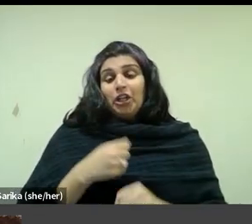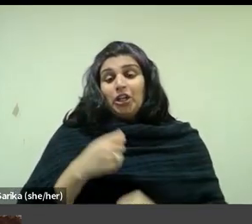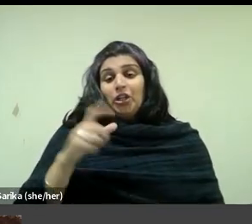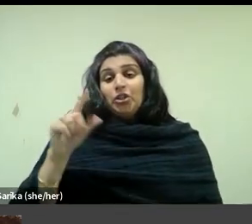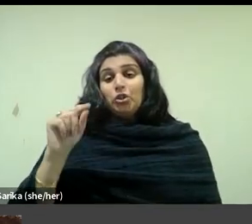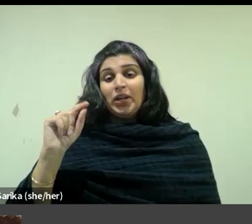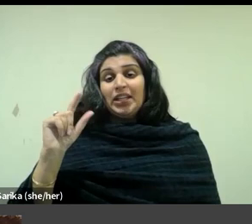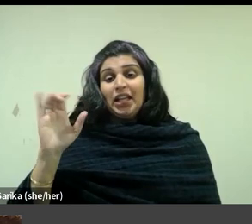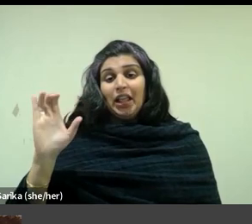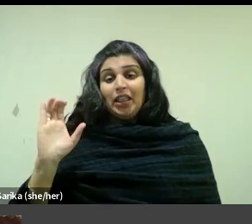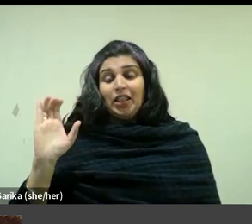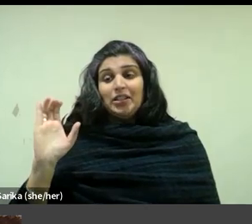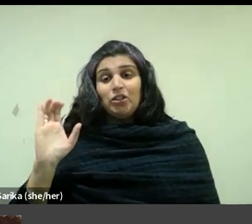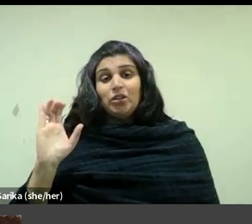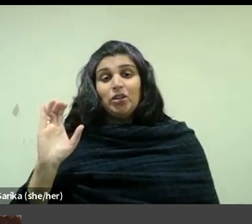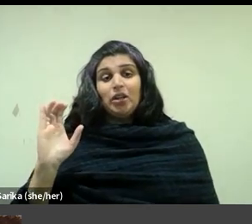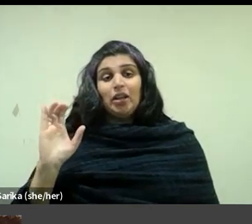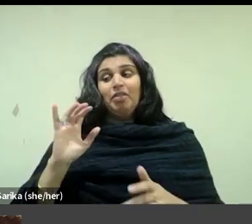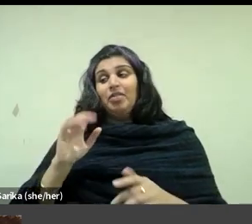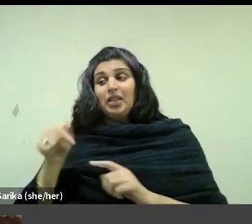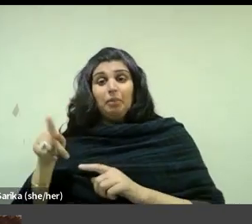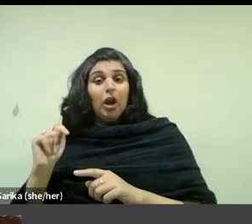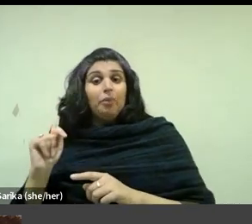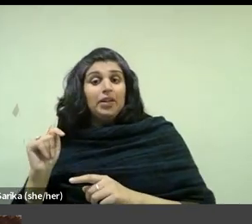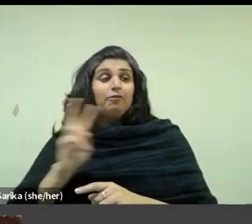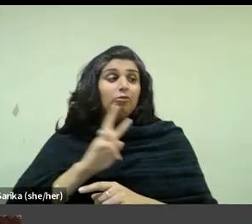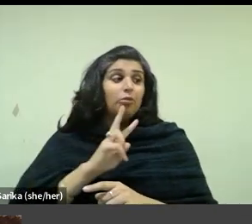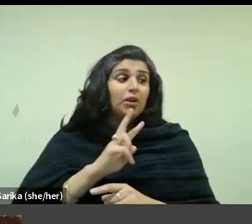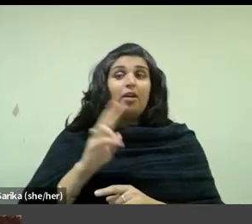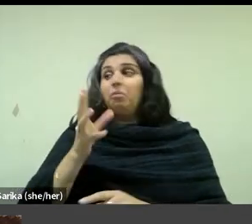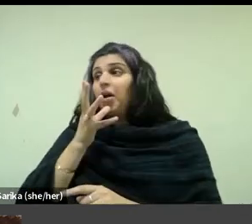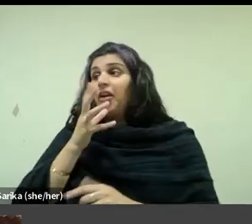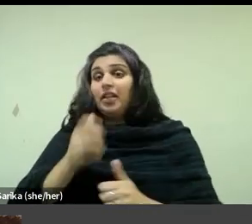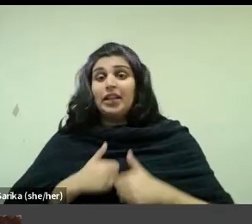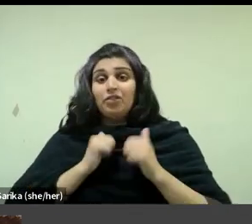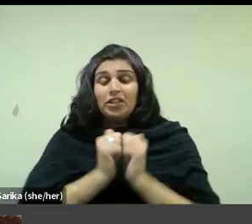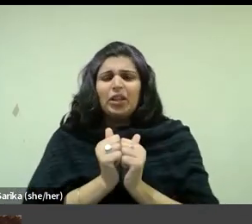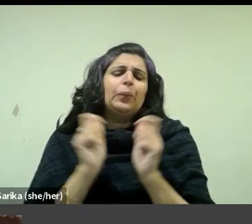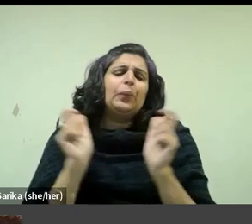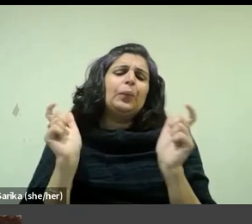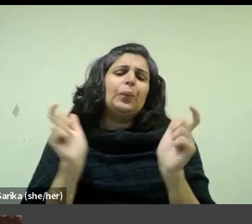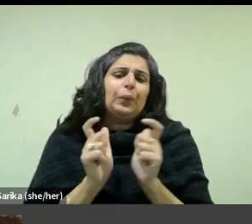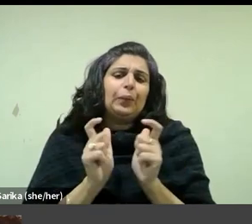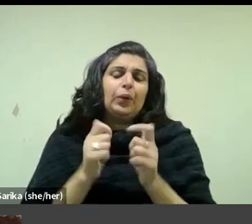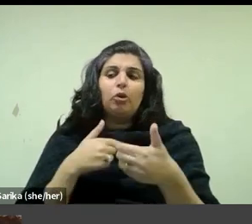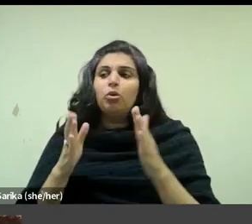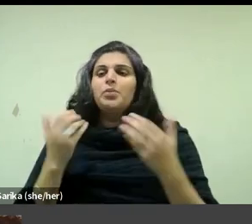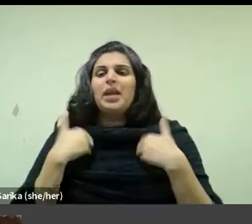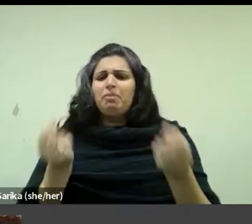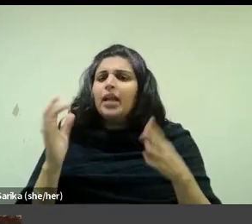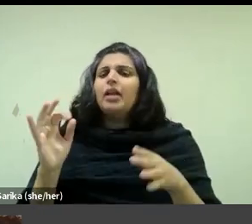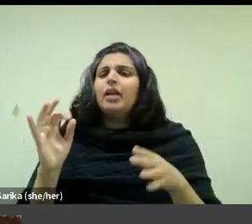lived together or lived in together were extremely small rooms were multifunctional and sometimes